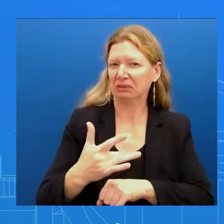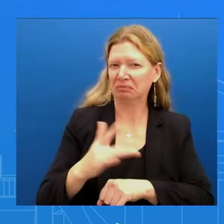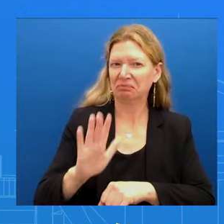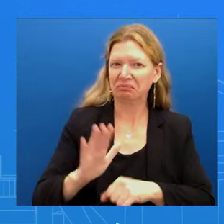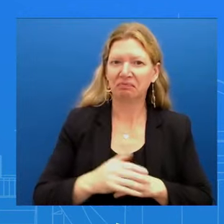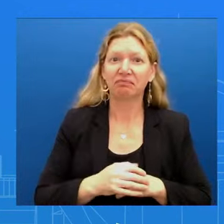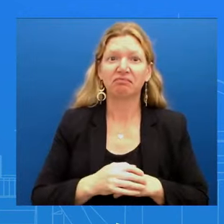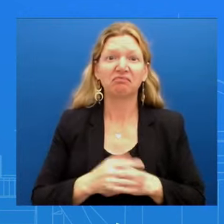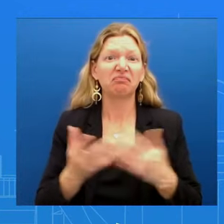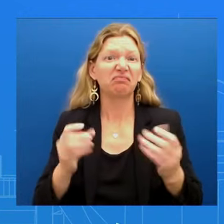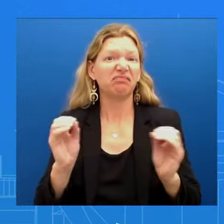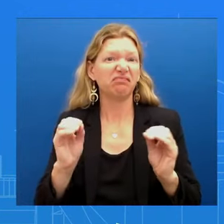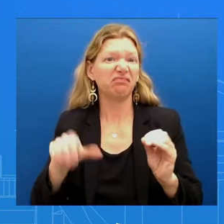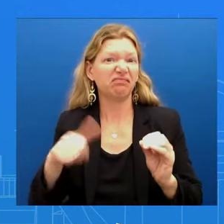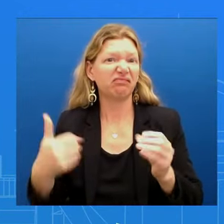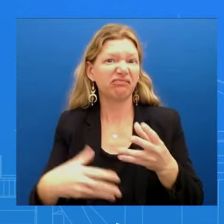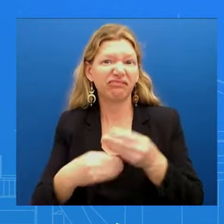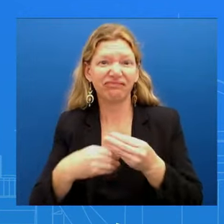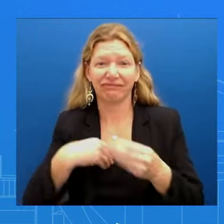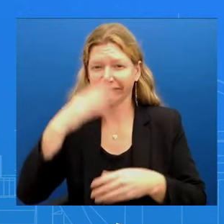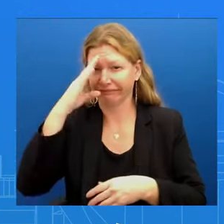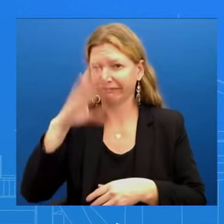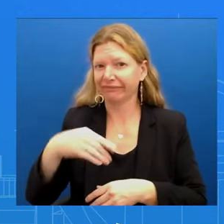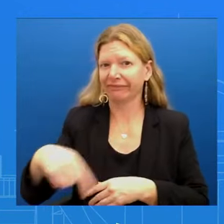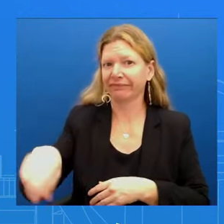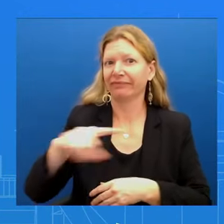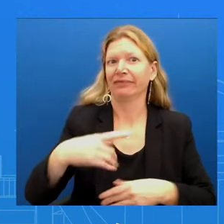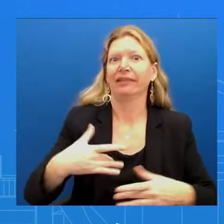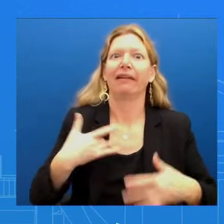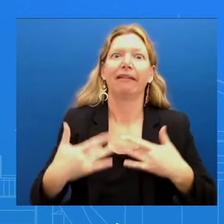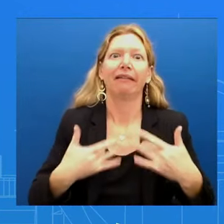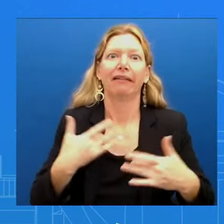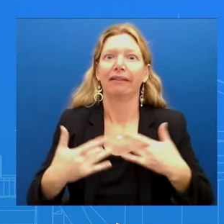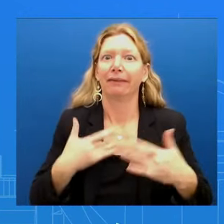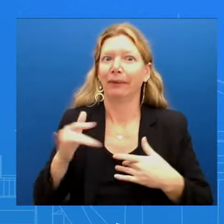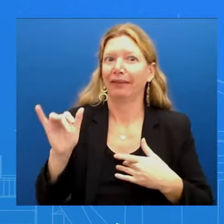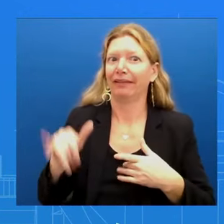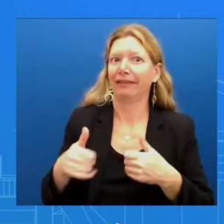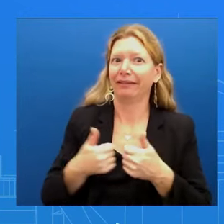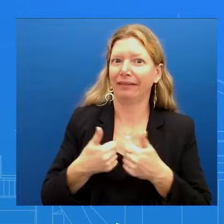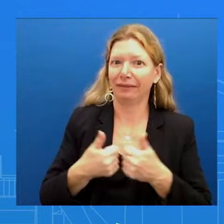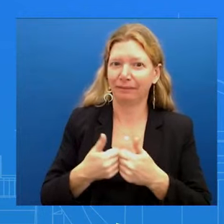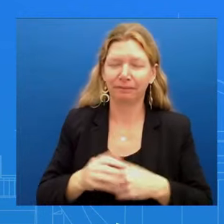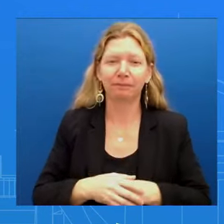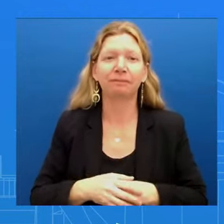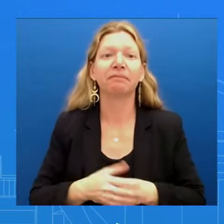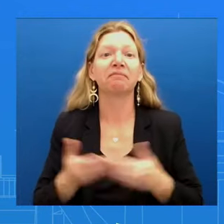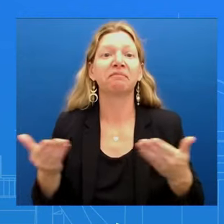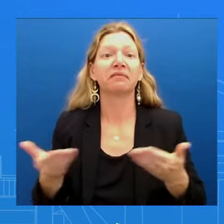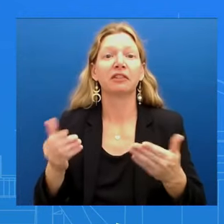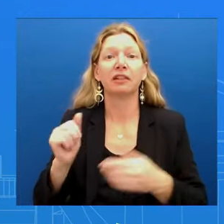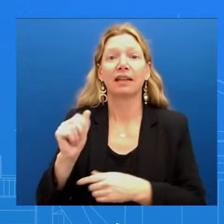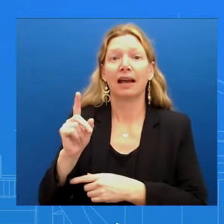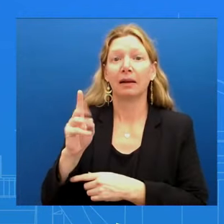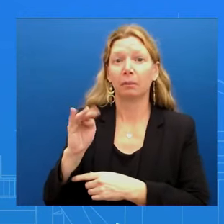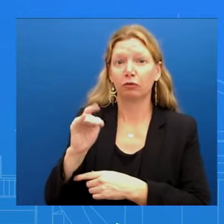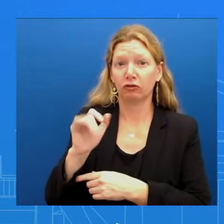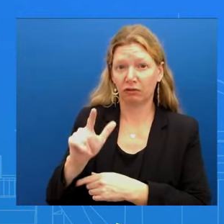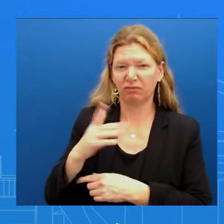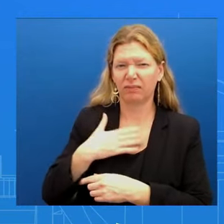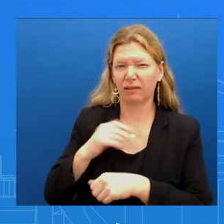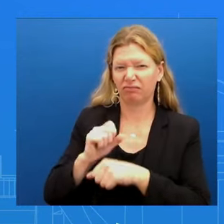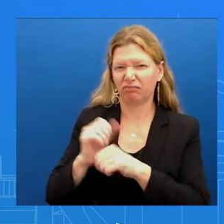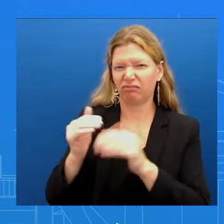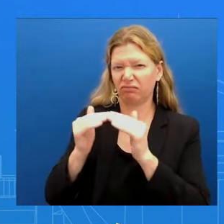excited about that we have our the Admiral here my colleague John Kirby who is here to discuss the visit of King Abdullah